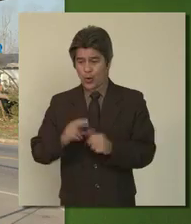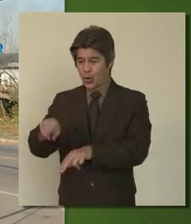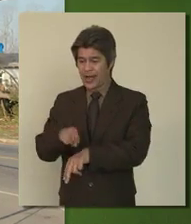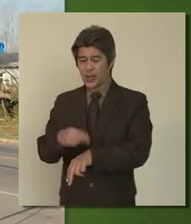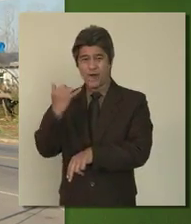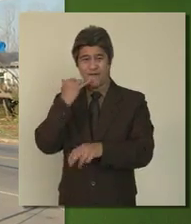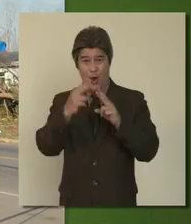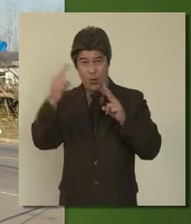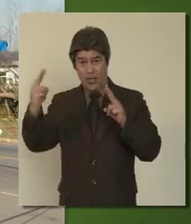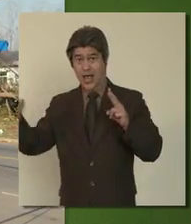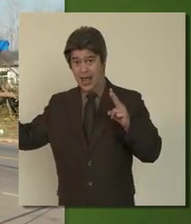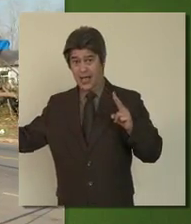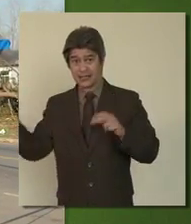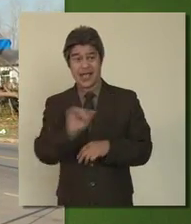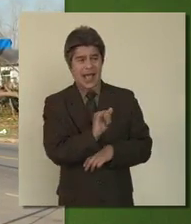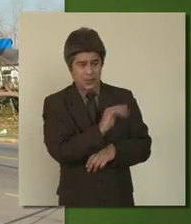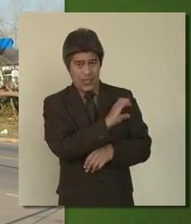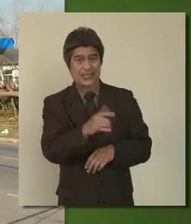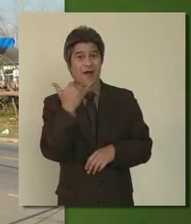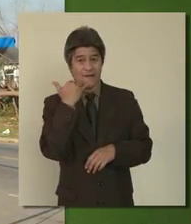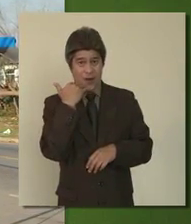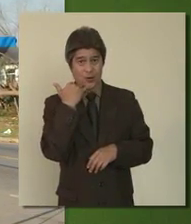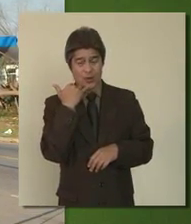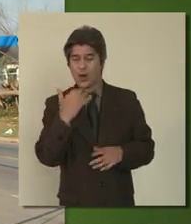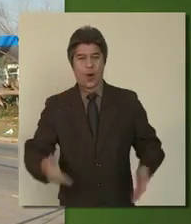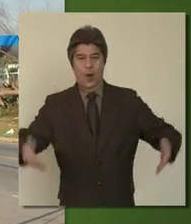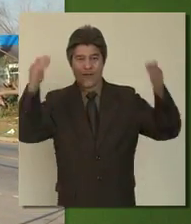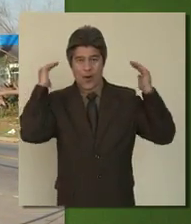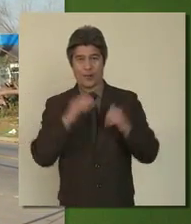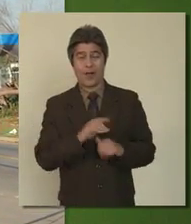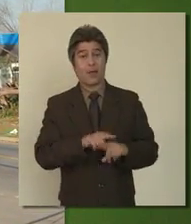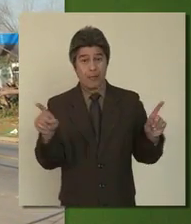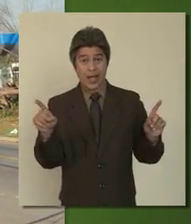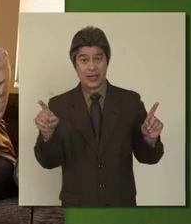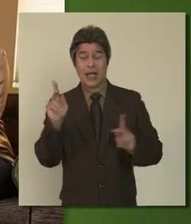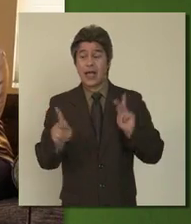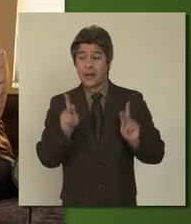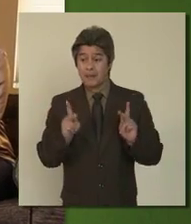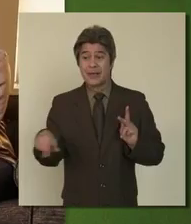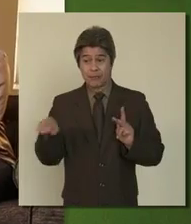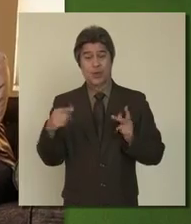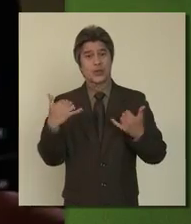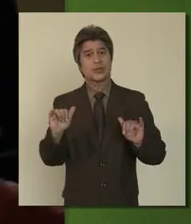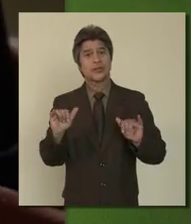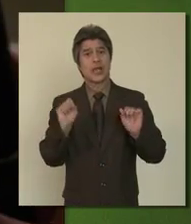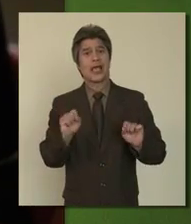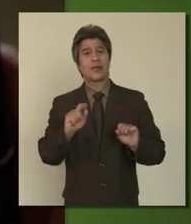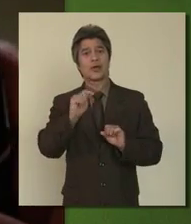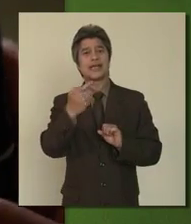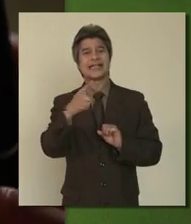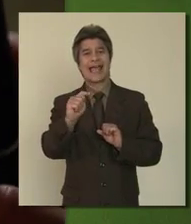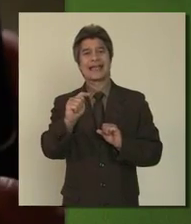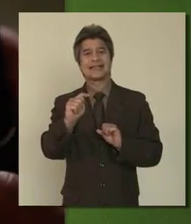as well as the cell phone lines were overwhelmed. But people were still able to text message vital